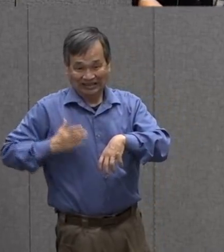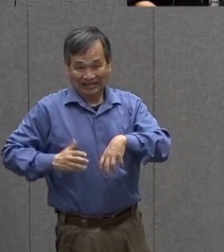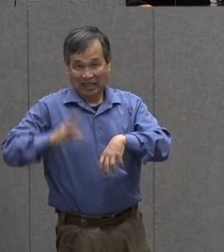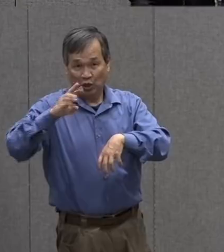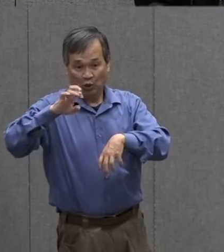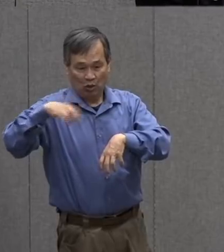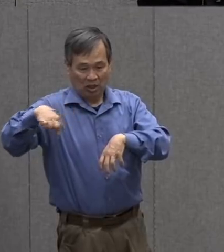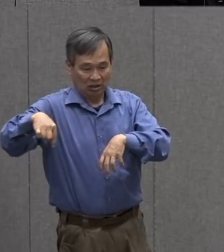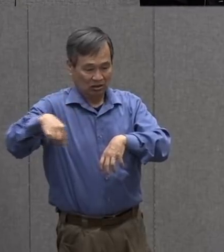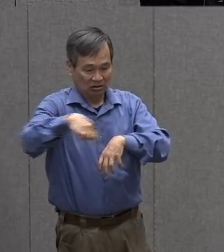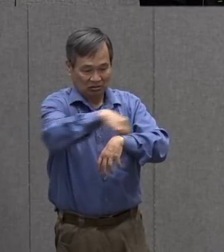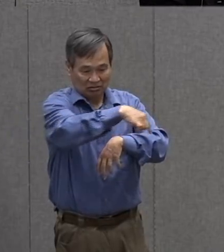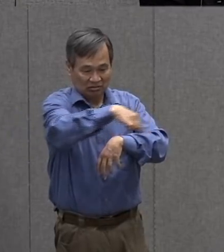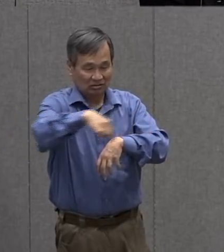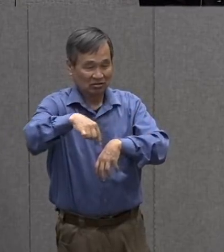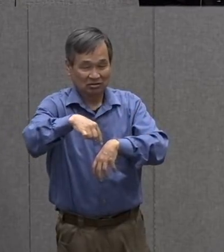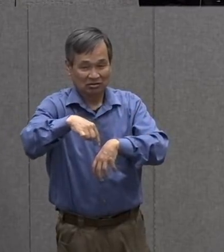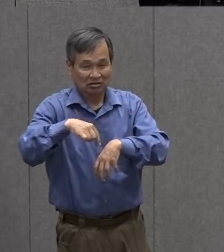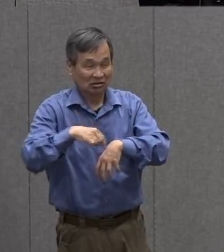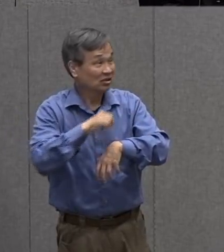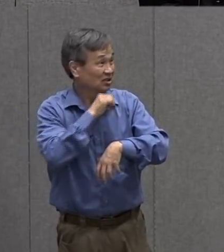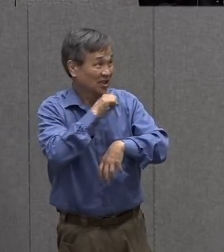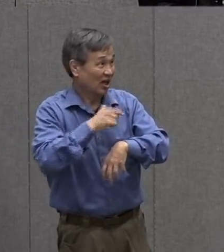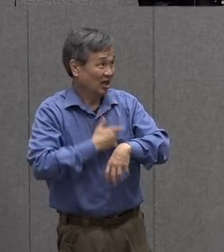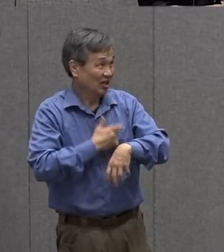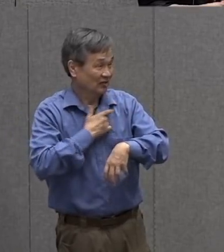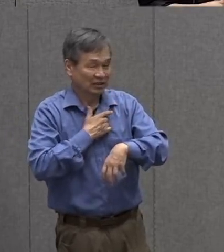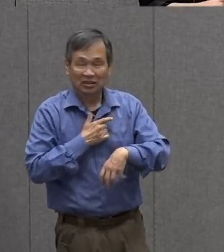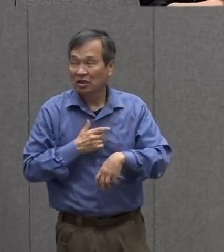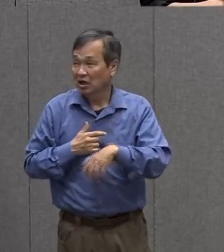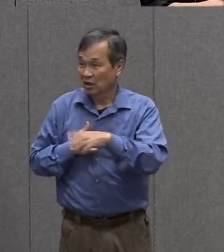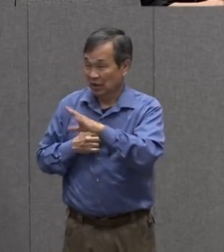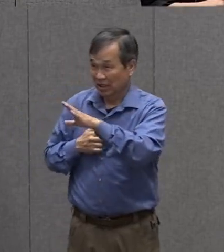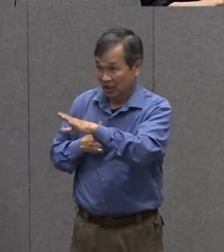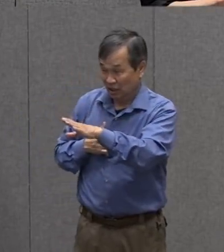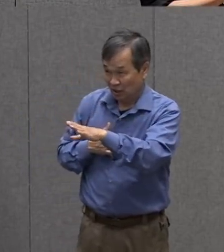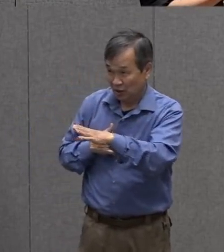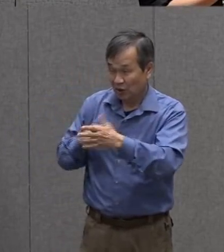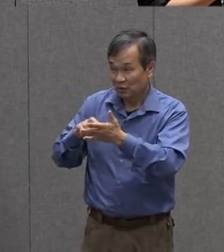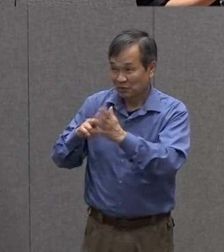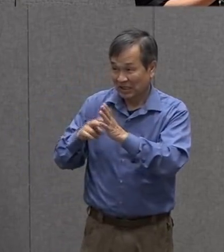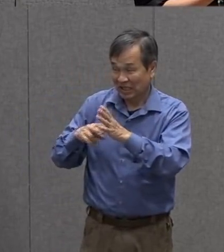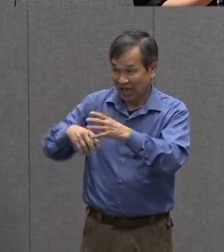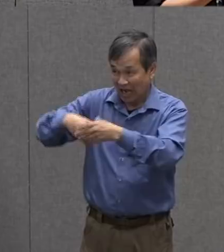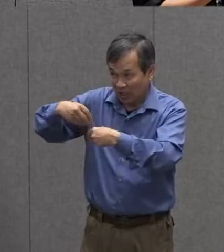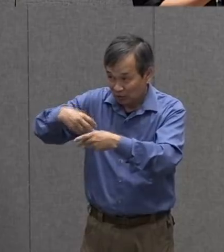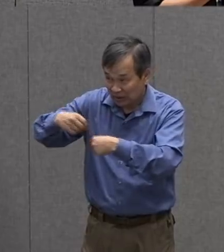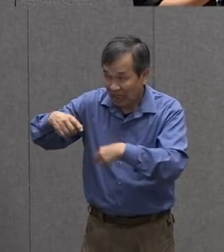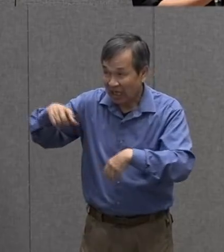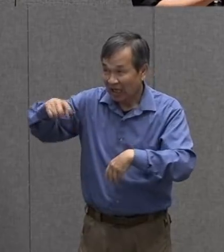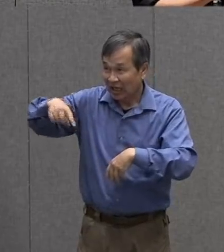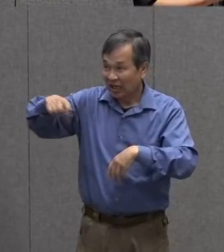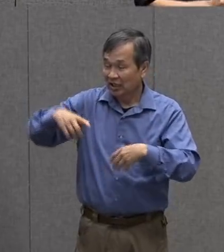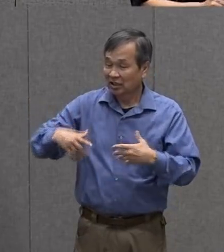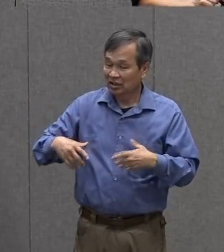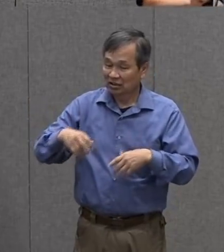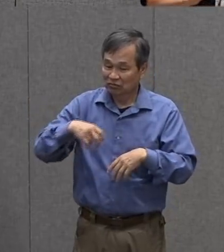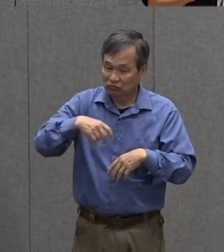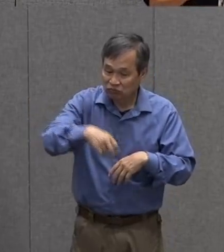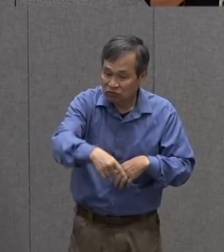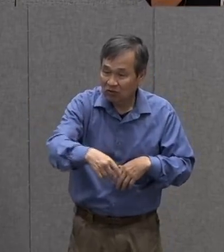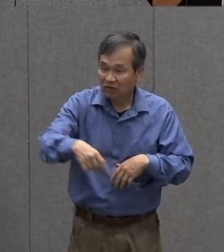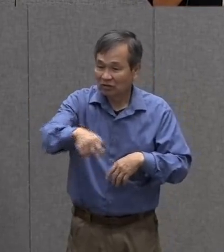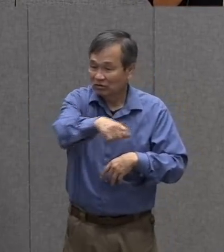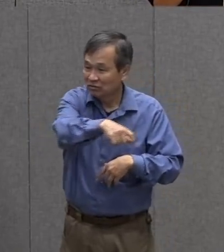the sidewalk in front of your apartment or on your on your steps outside is not living huh what about